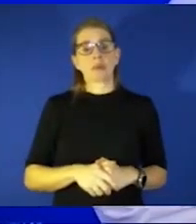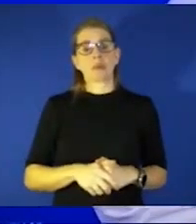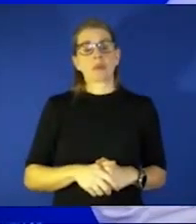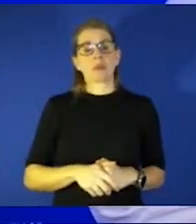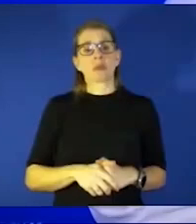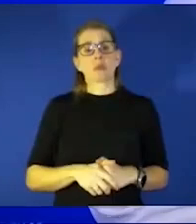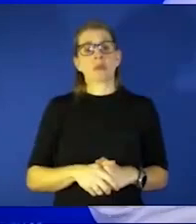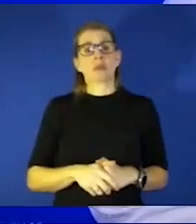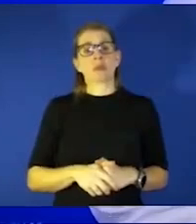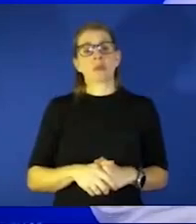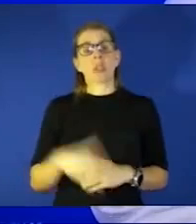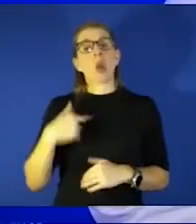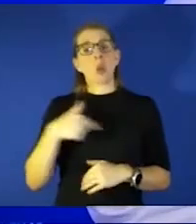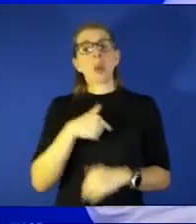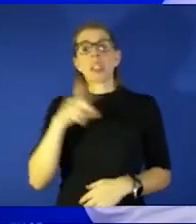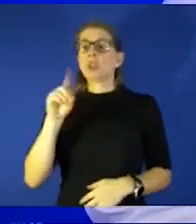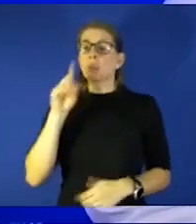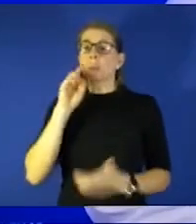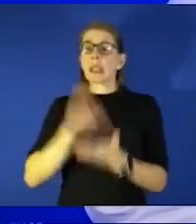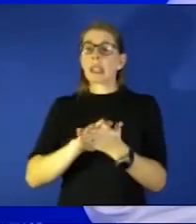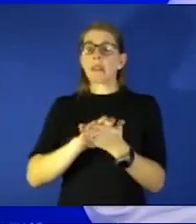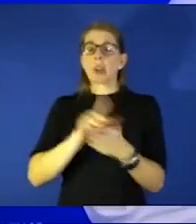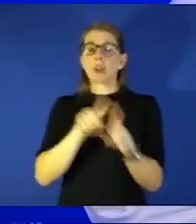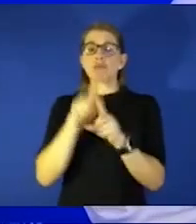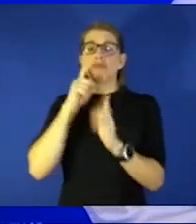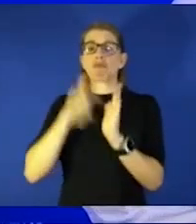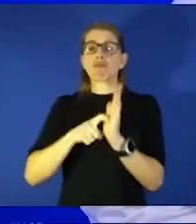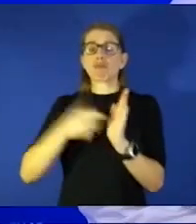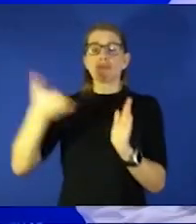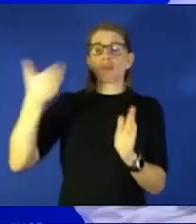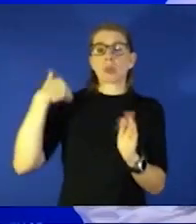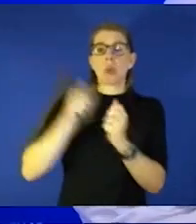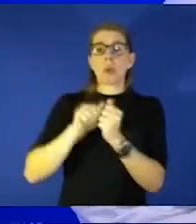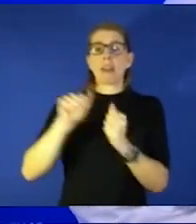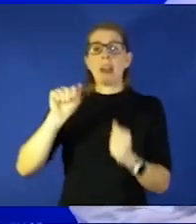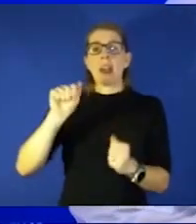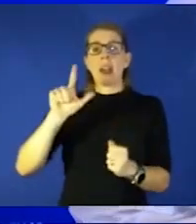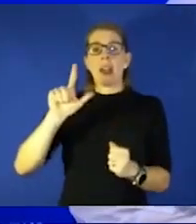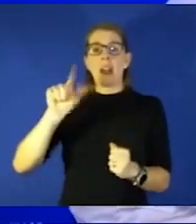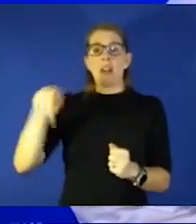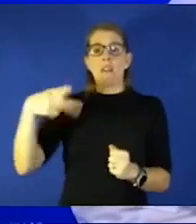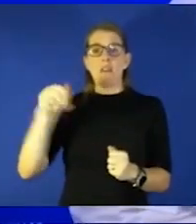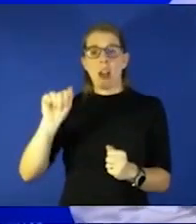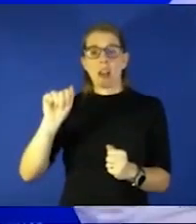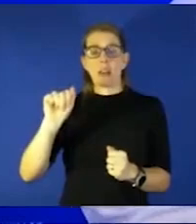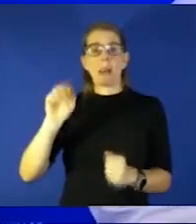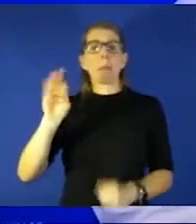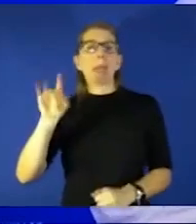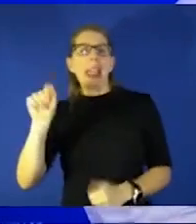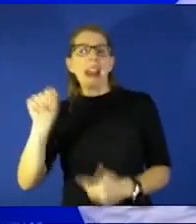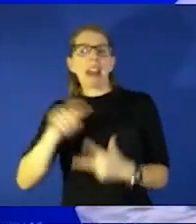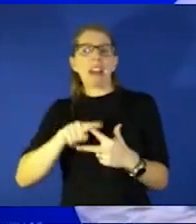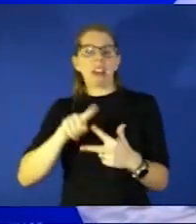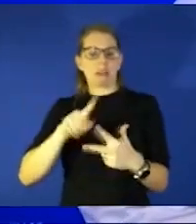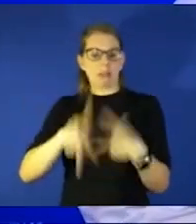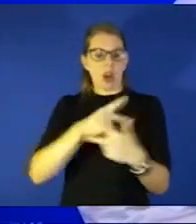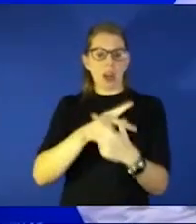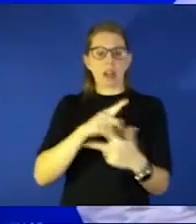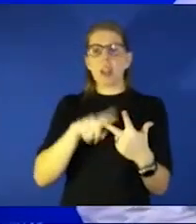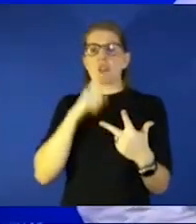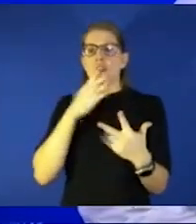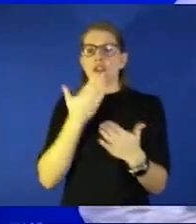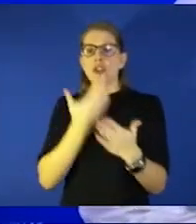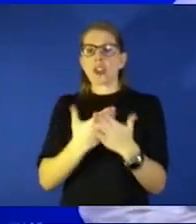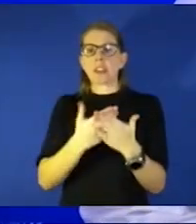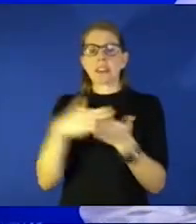believe and what we have seen in the past with alpha i think maybe beta and then delta variant and there was a there's a very good study in the new england